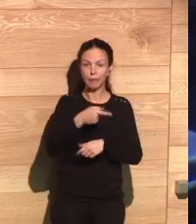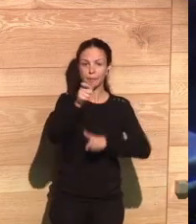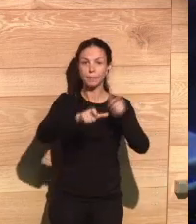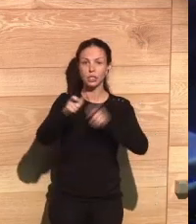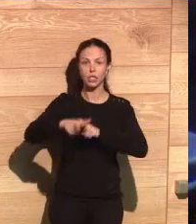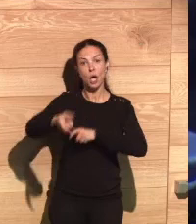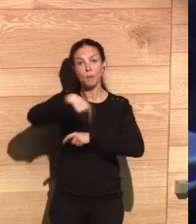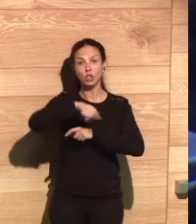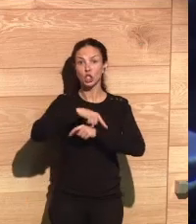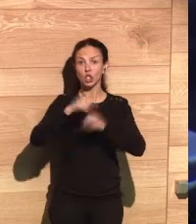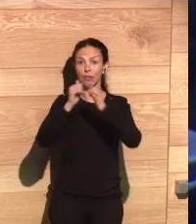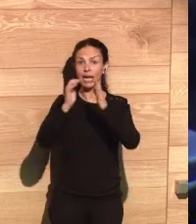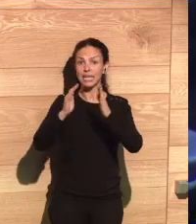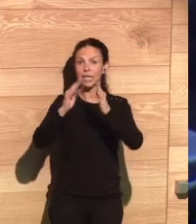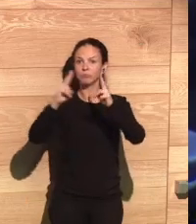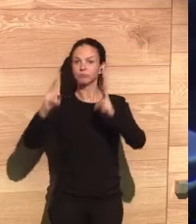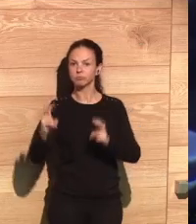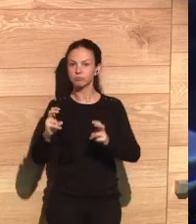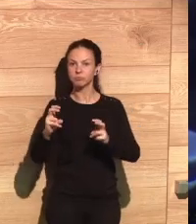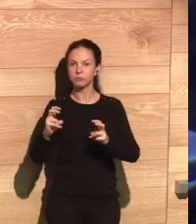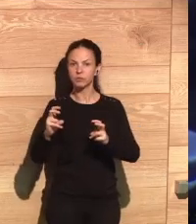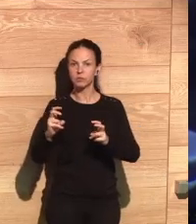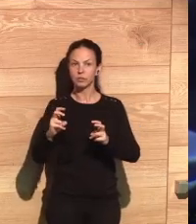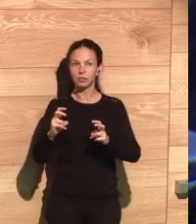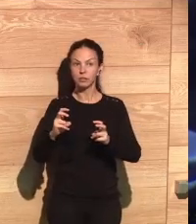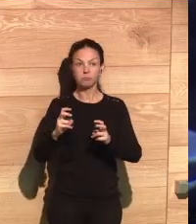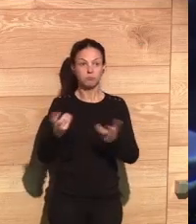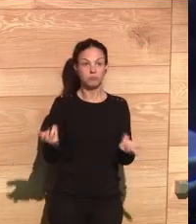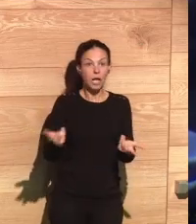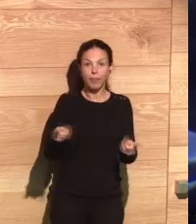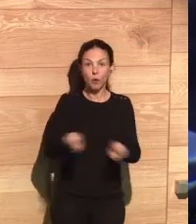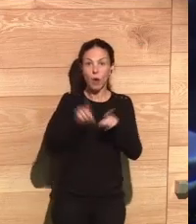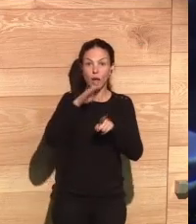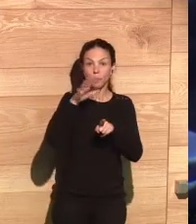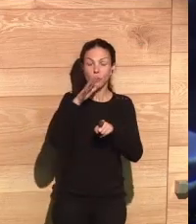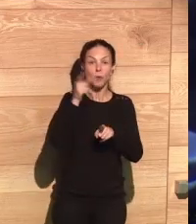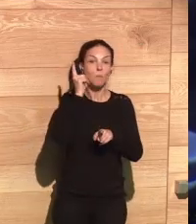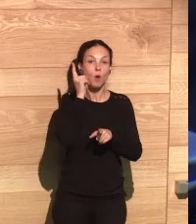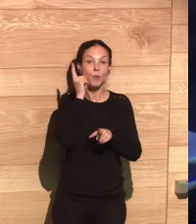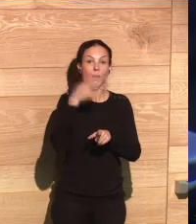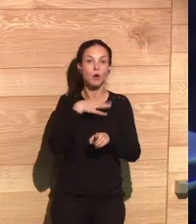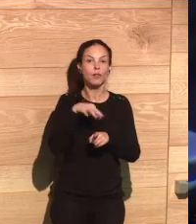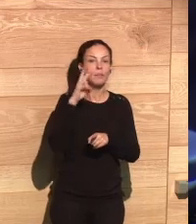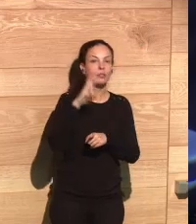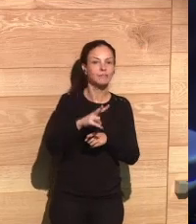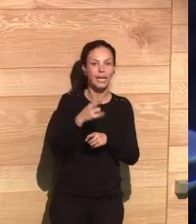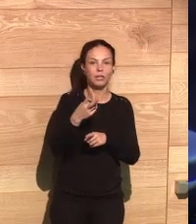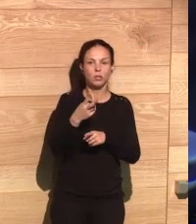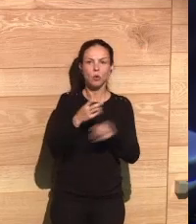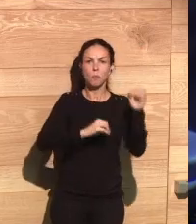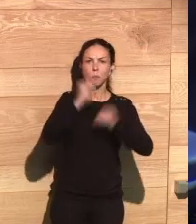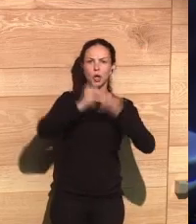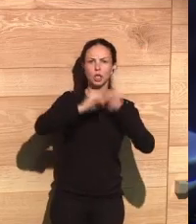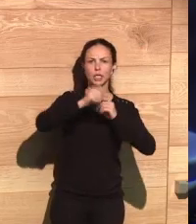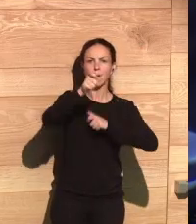measures because they were telling people not to get out of their houses. And when we moved this